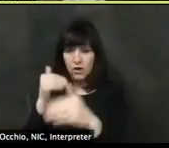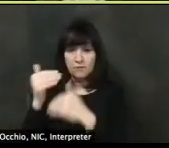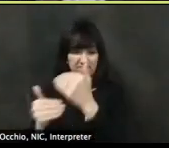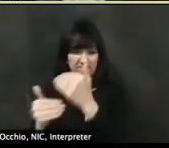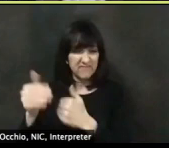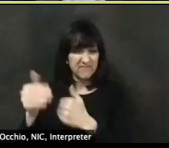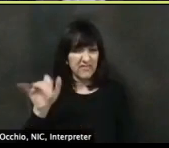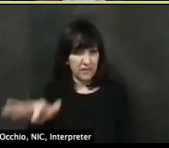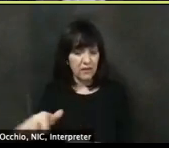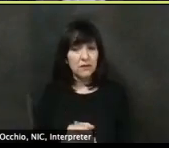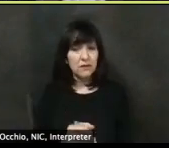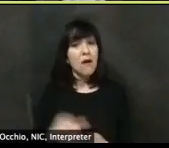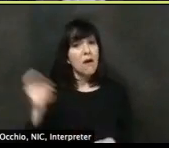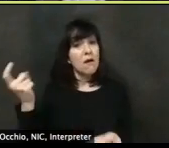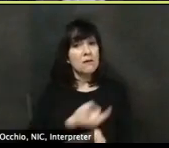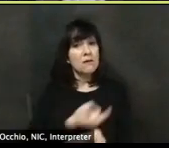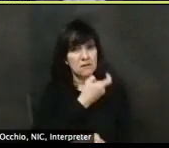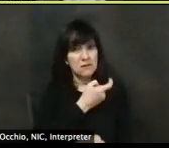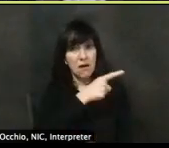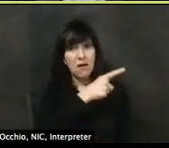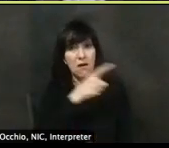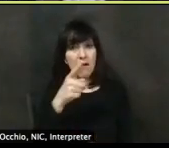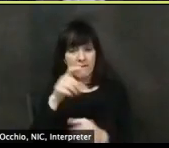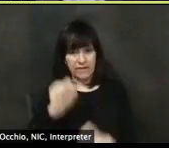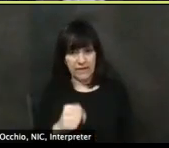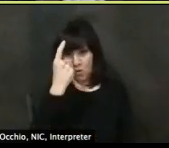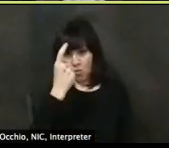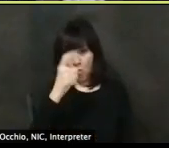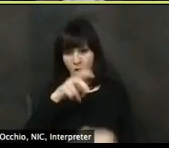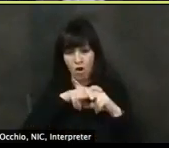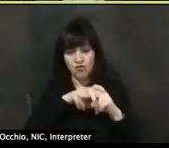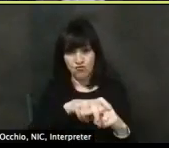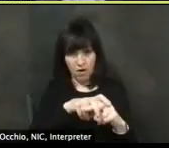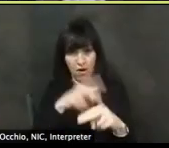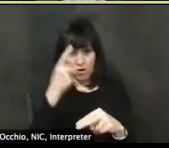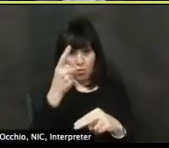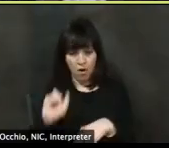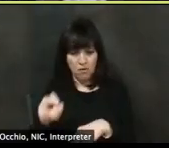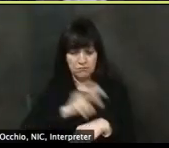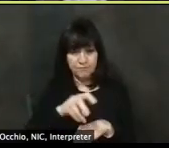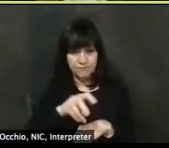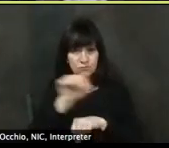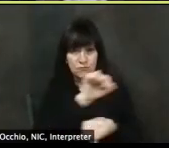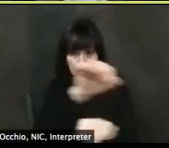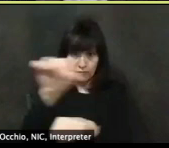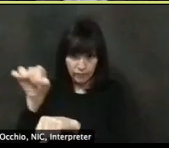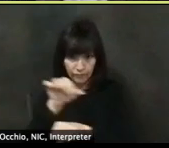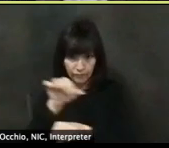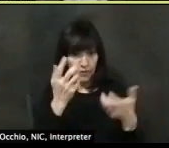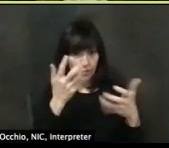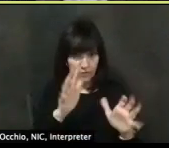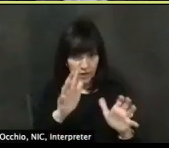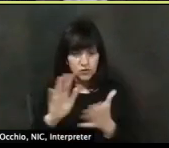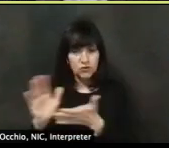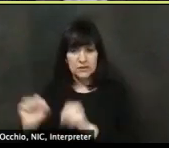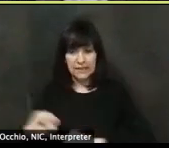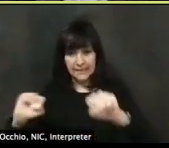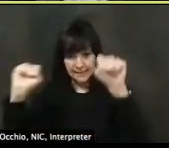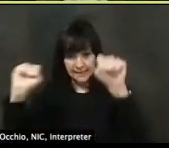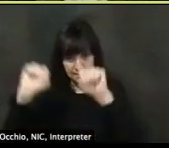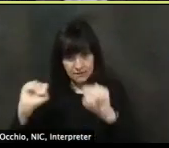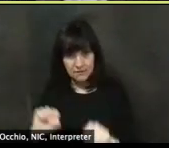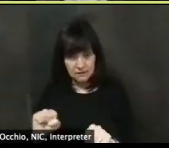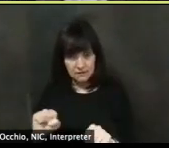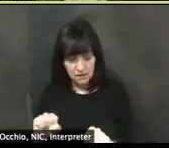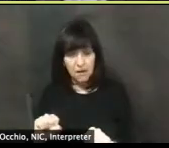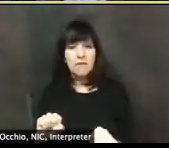be offered again with up to one rider at a time and must be sanitized. And then finally, uh, we're, we're allowing, uh, drive-in theaters